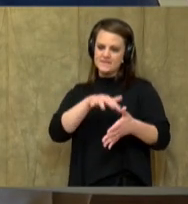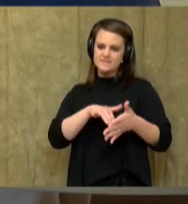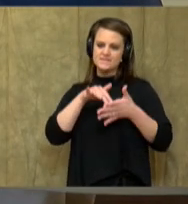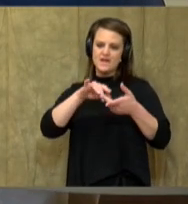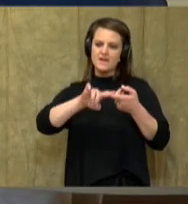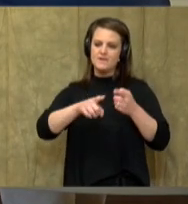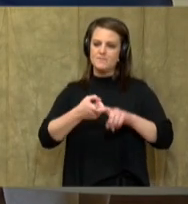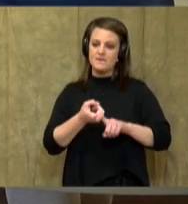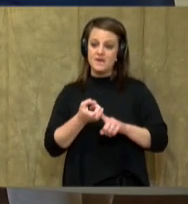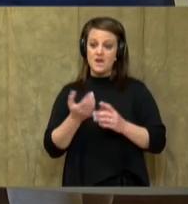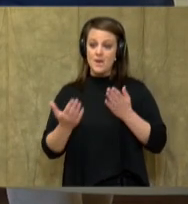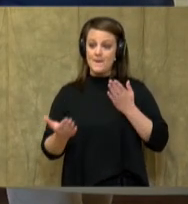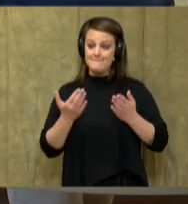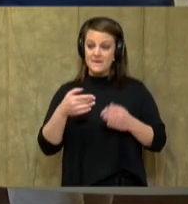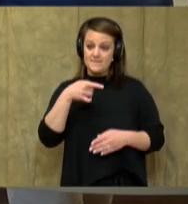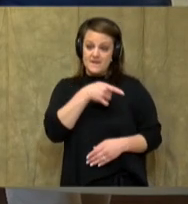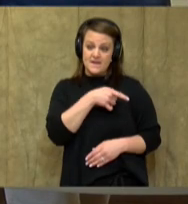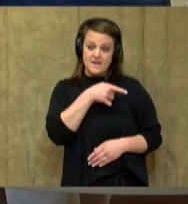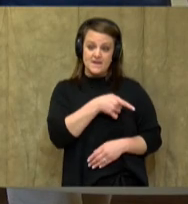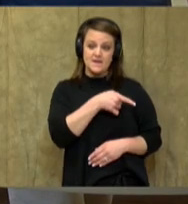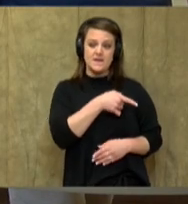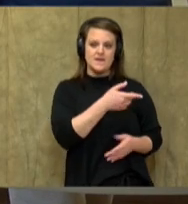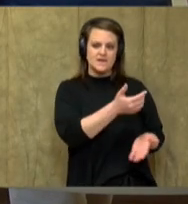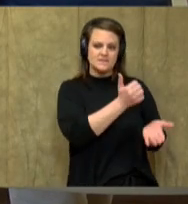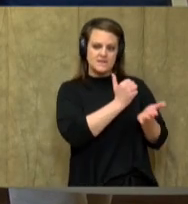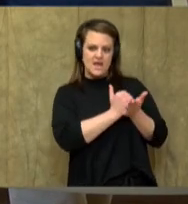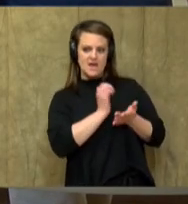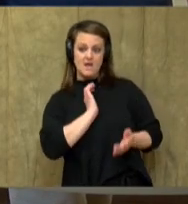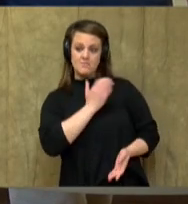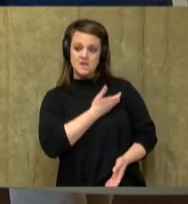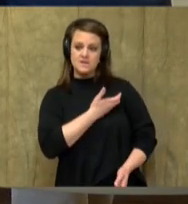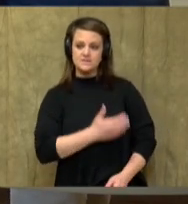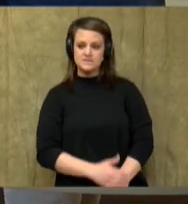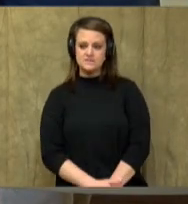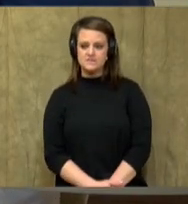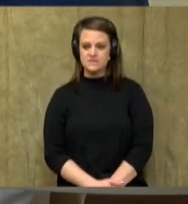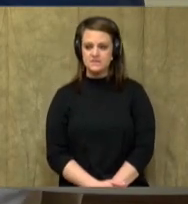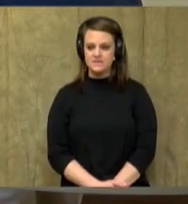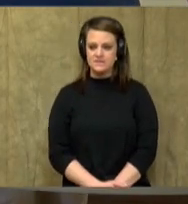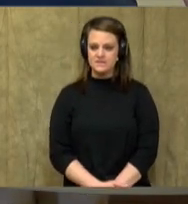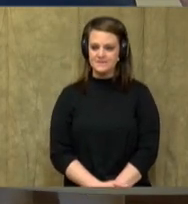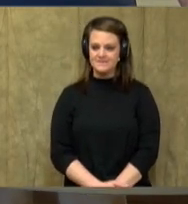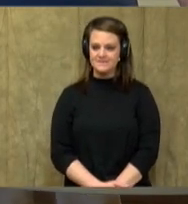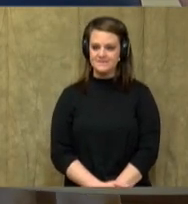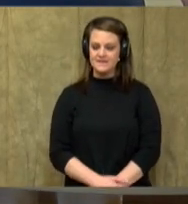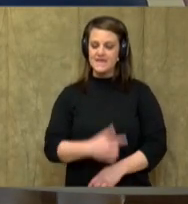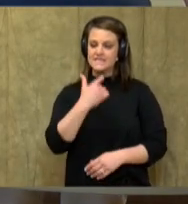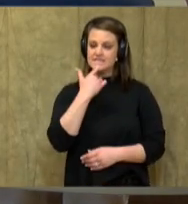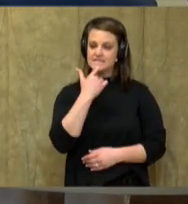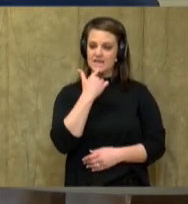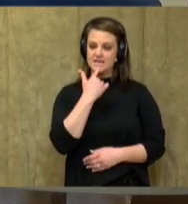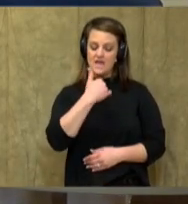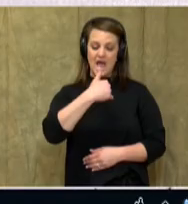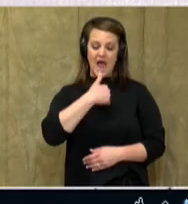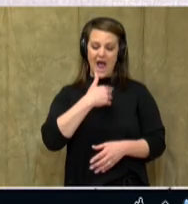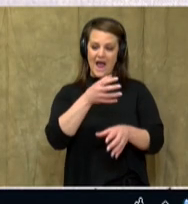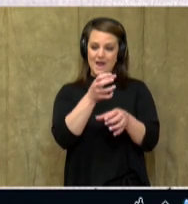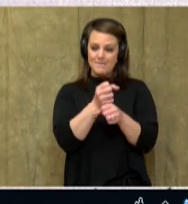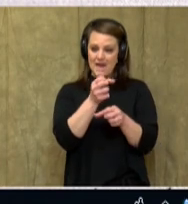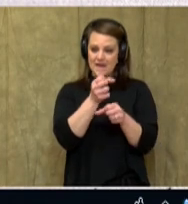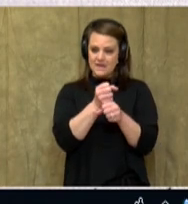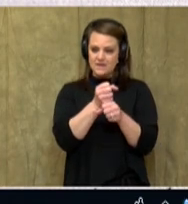he or she may have something of a clue to tell us. It says, make